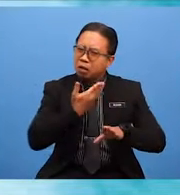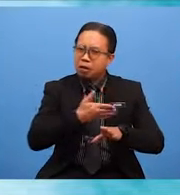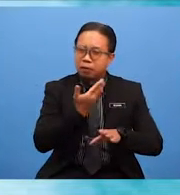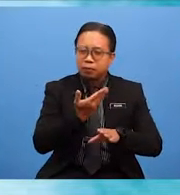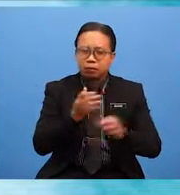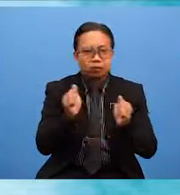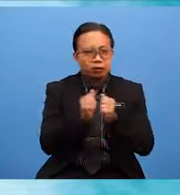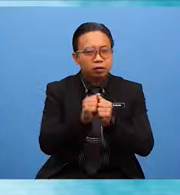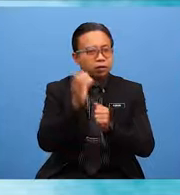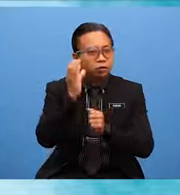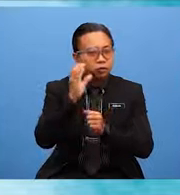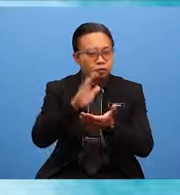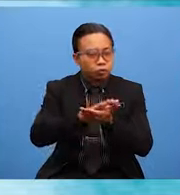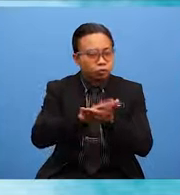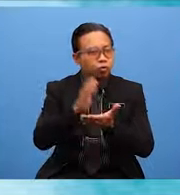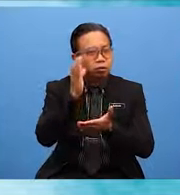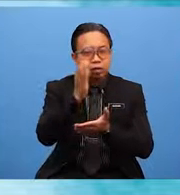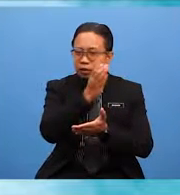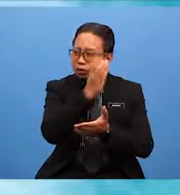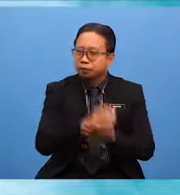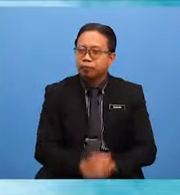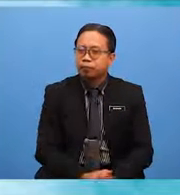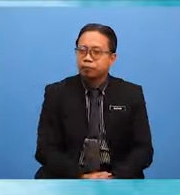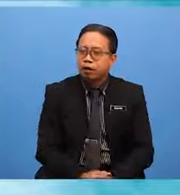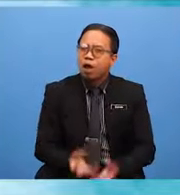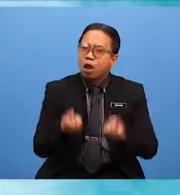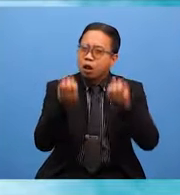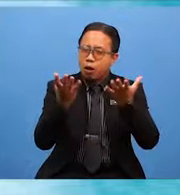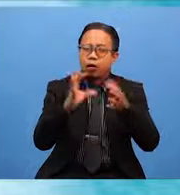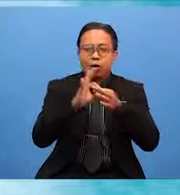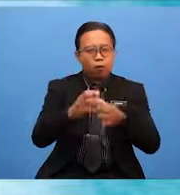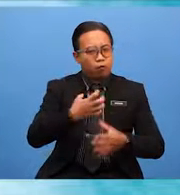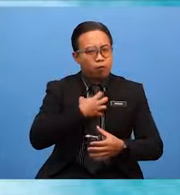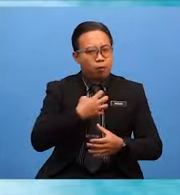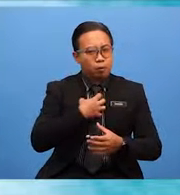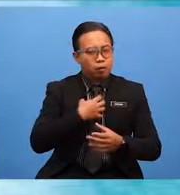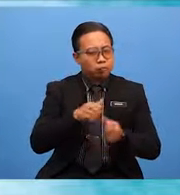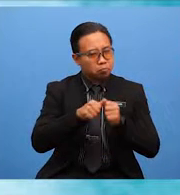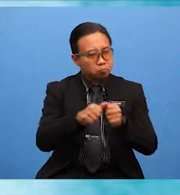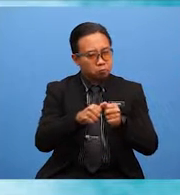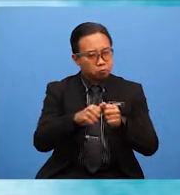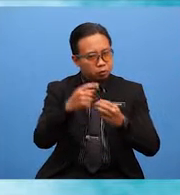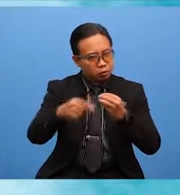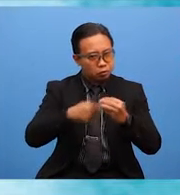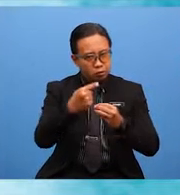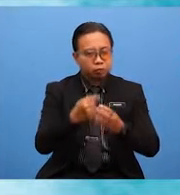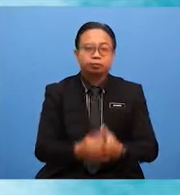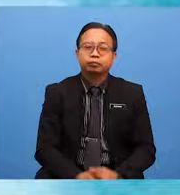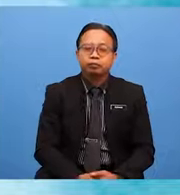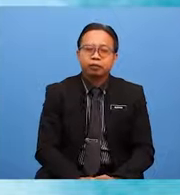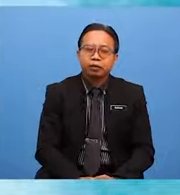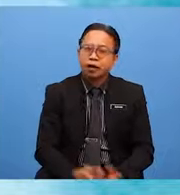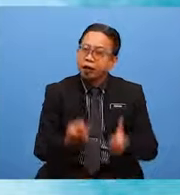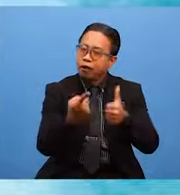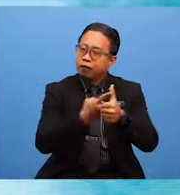school canteen. There have been lots of complaints regarding this issue. In the